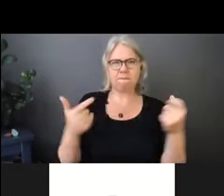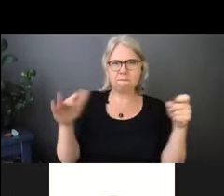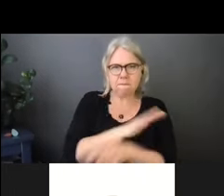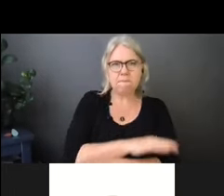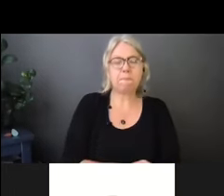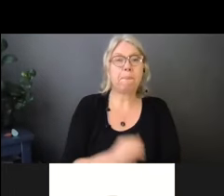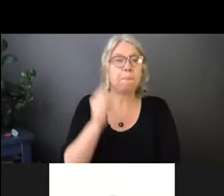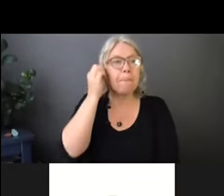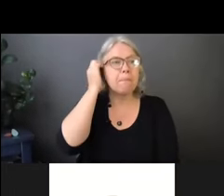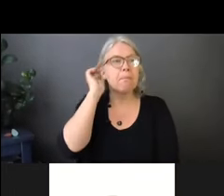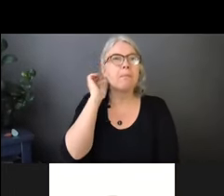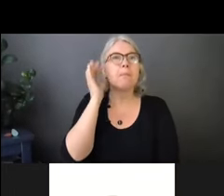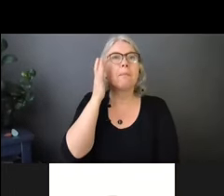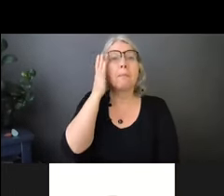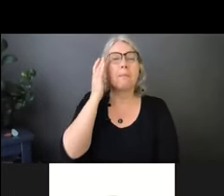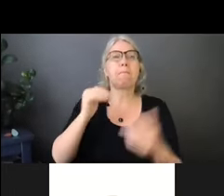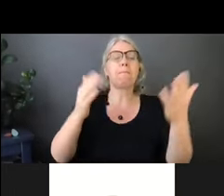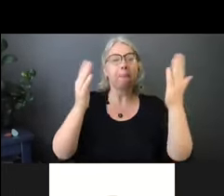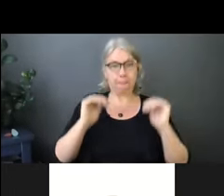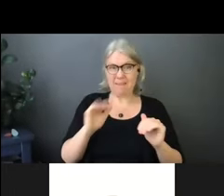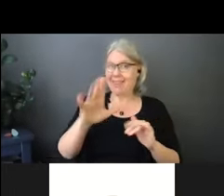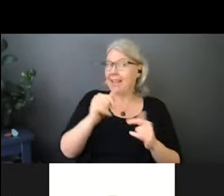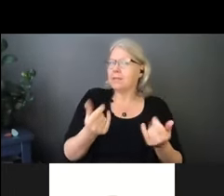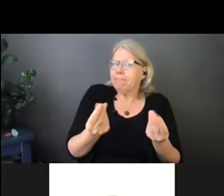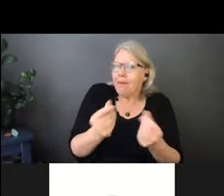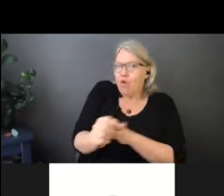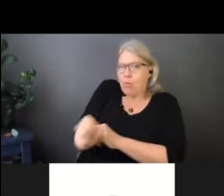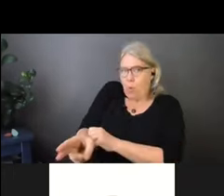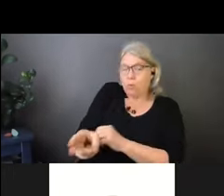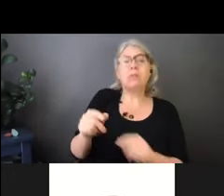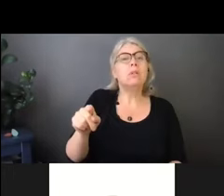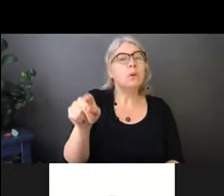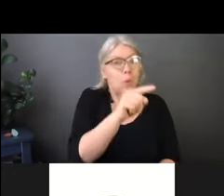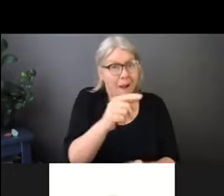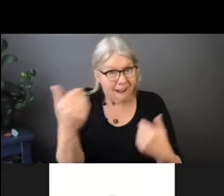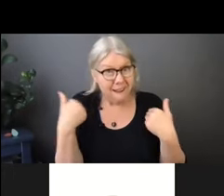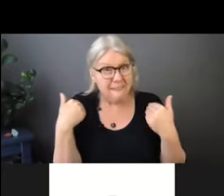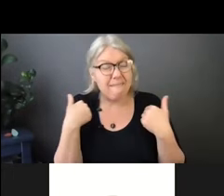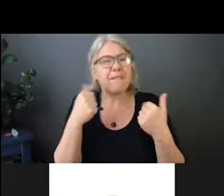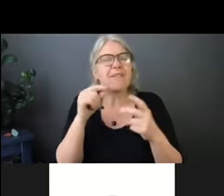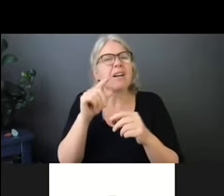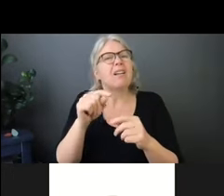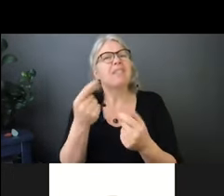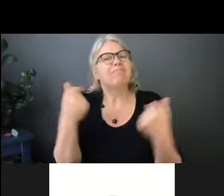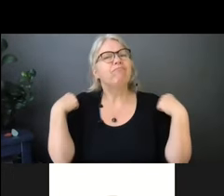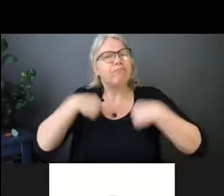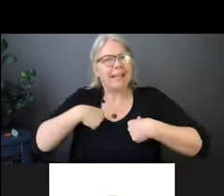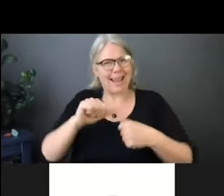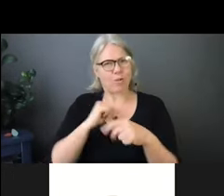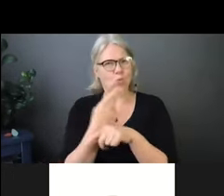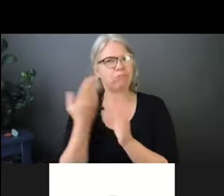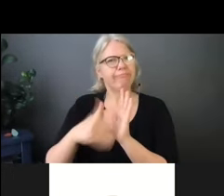So when we talk about reusable gowns, and I don't know if anybody has any multi-use or reusable gowns. If you do,